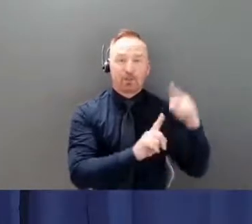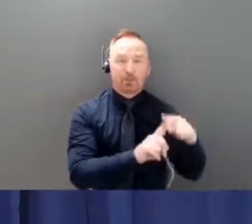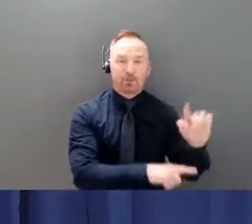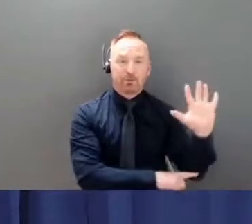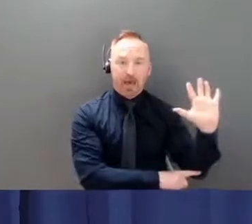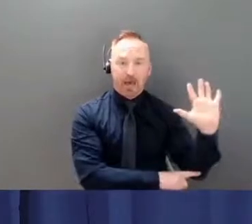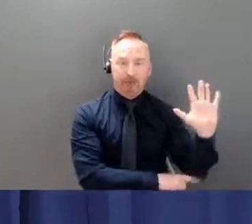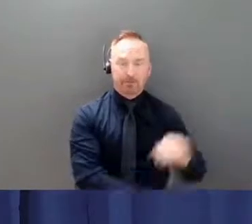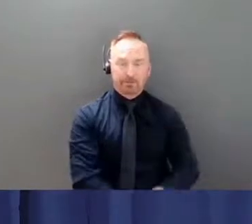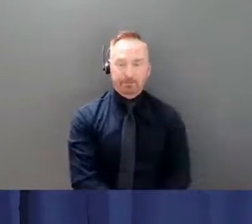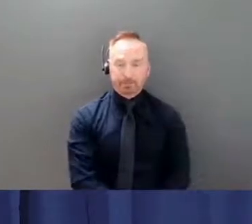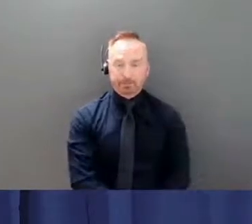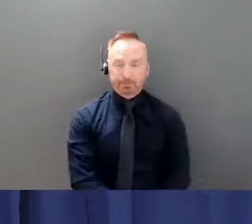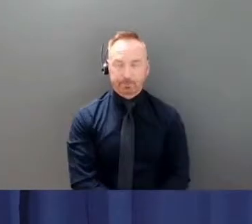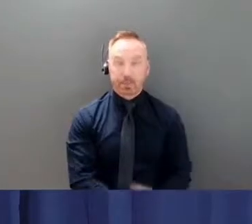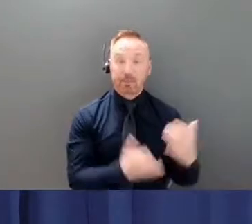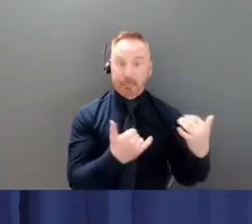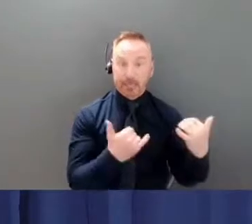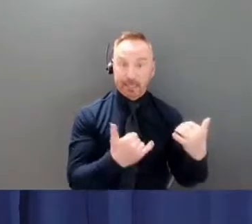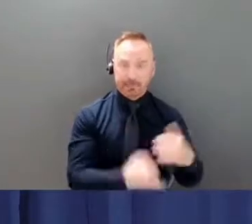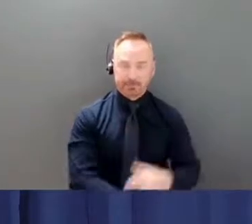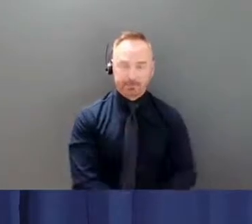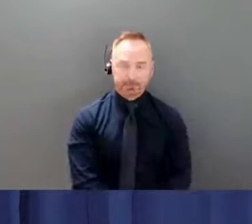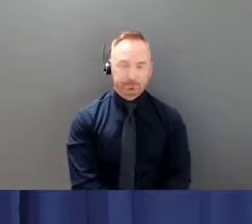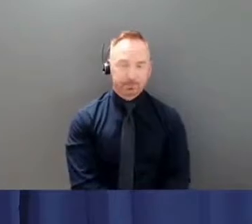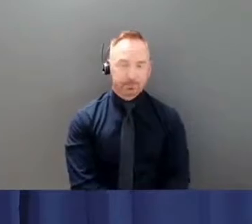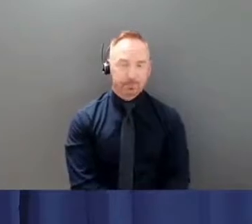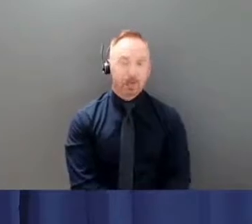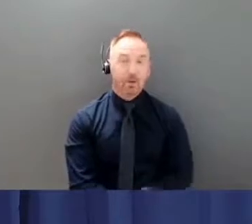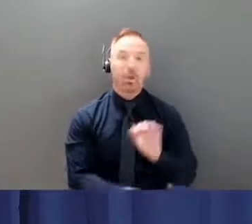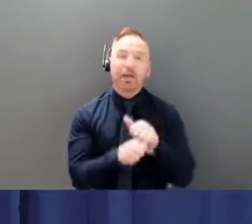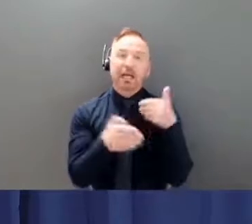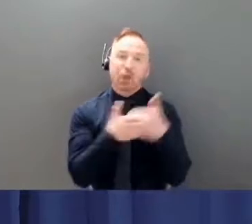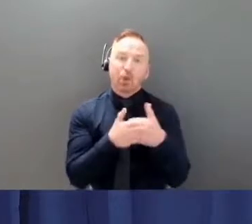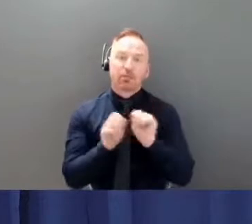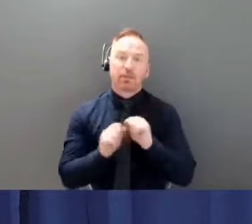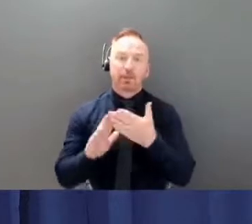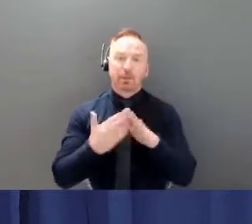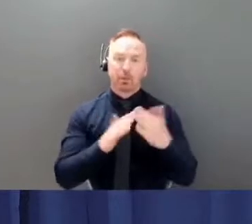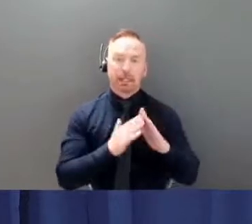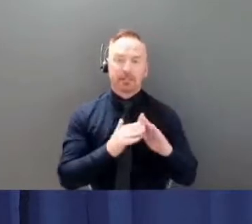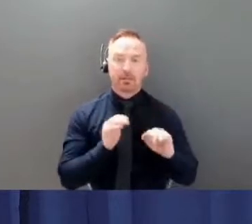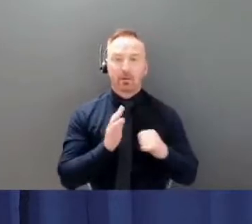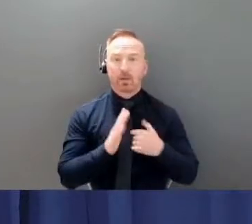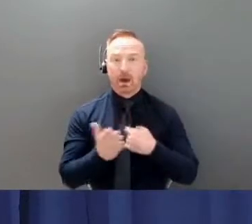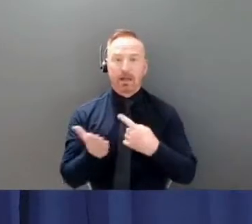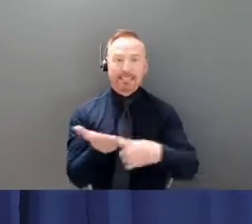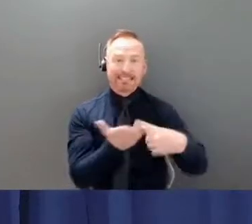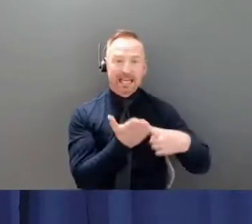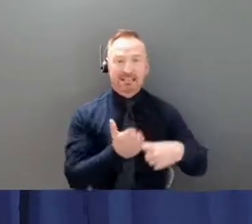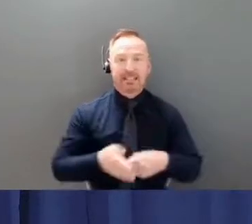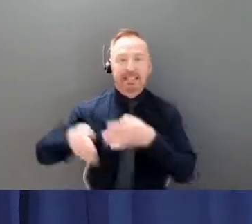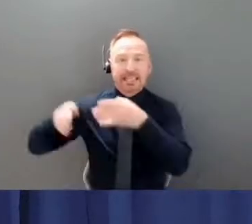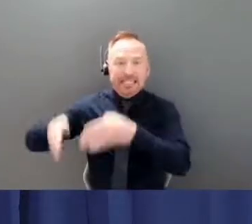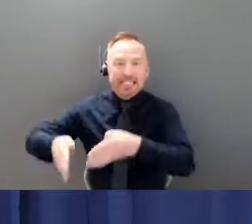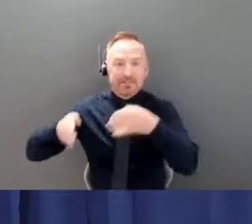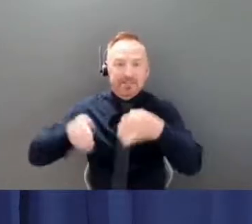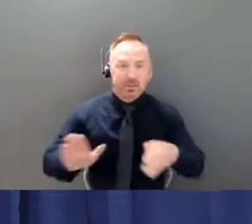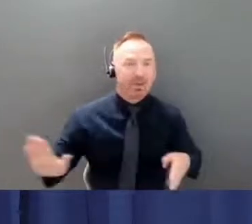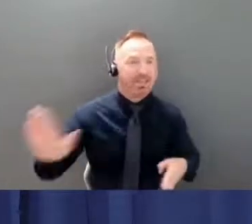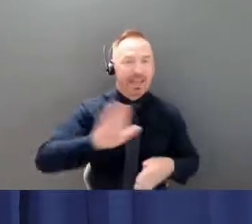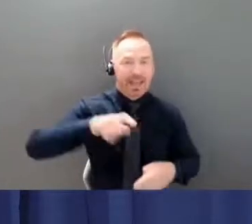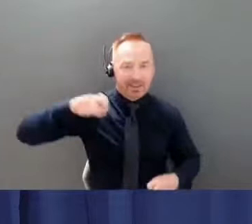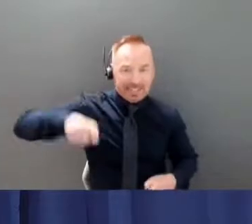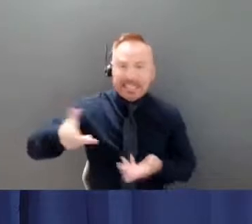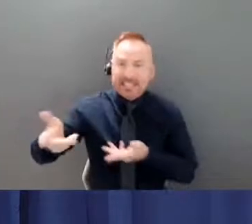so we are working closely with the communities we're addressing individual needs we're looking at requests and the